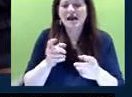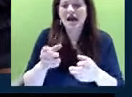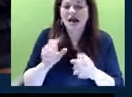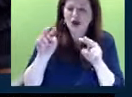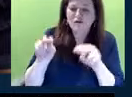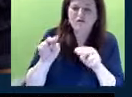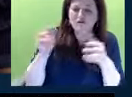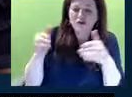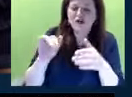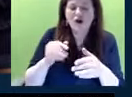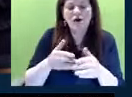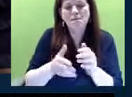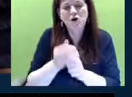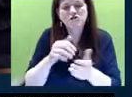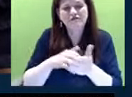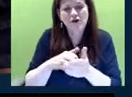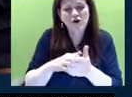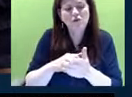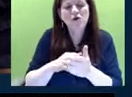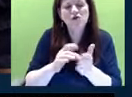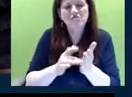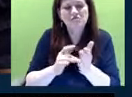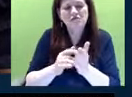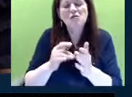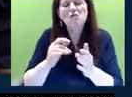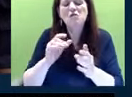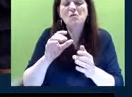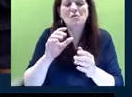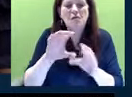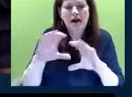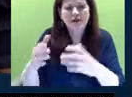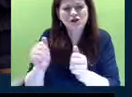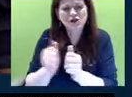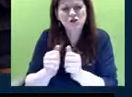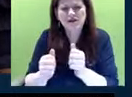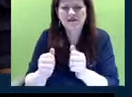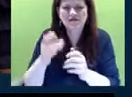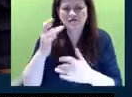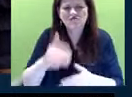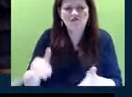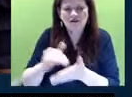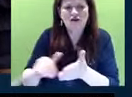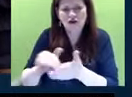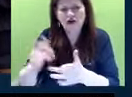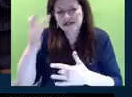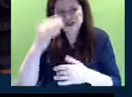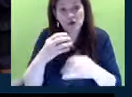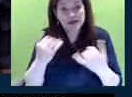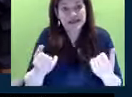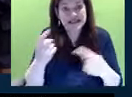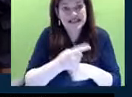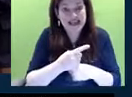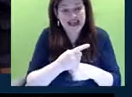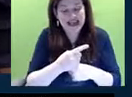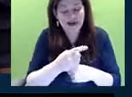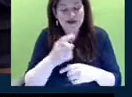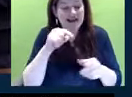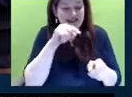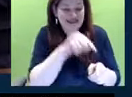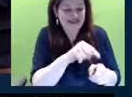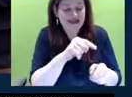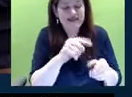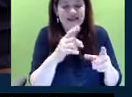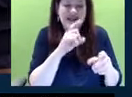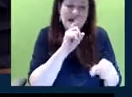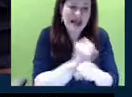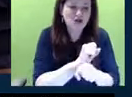population with co-occurring disease is so important. And so today, the bricks and mortar are just the tiny part.